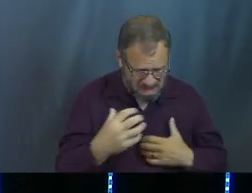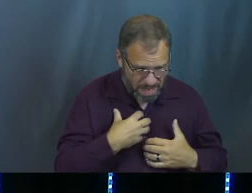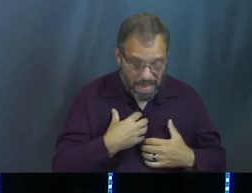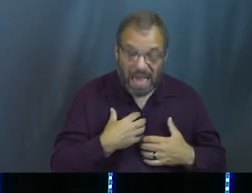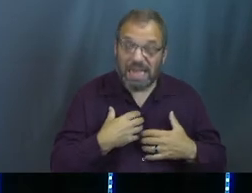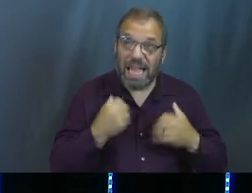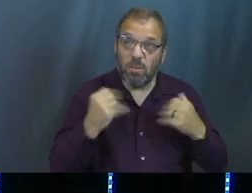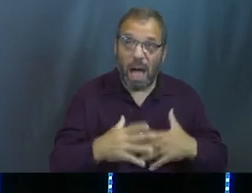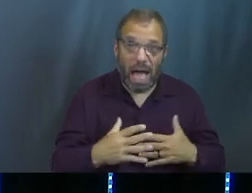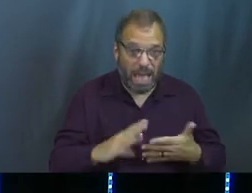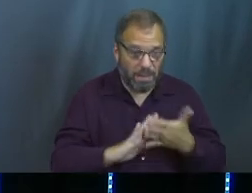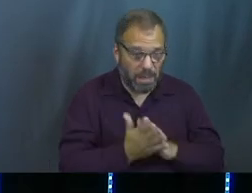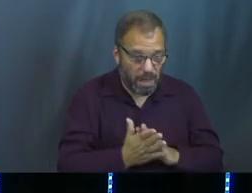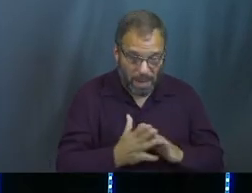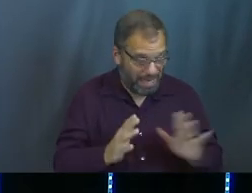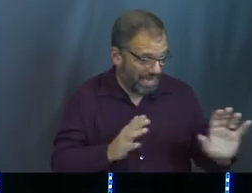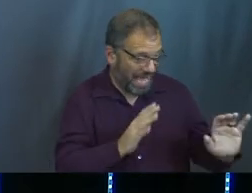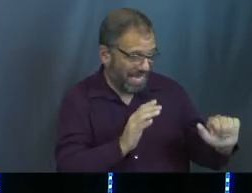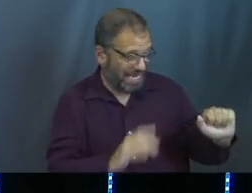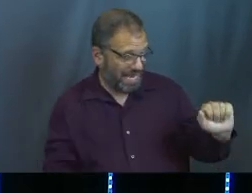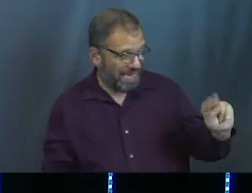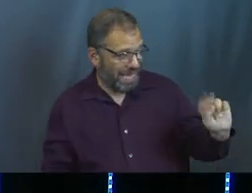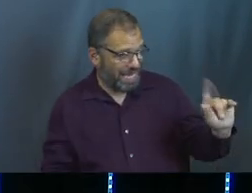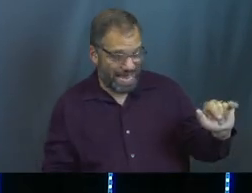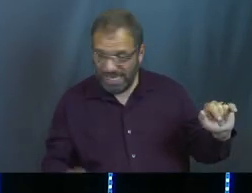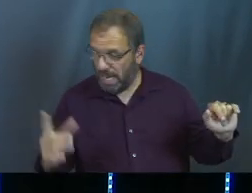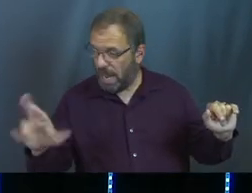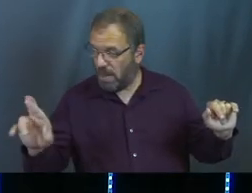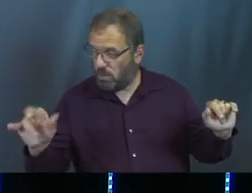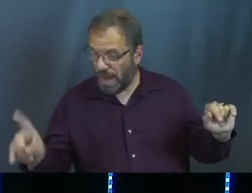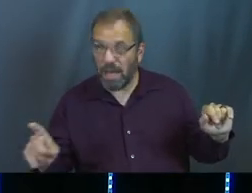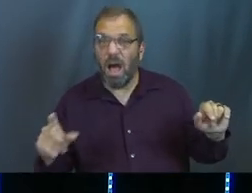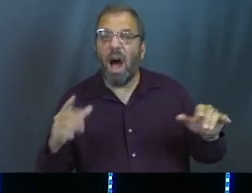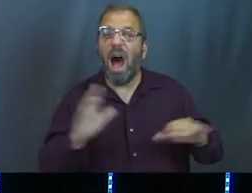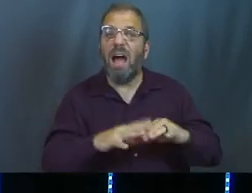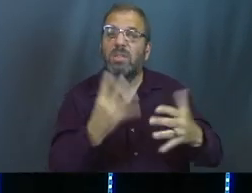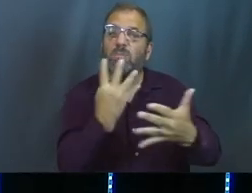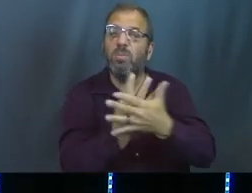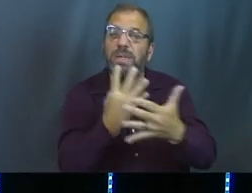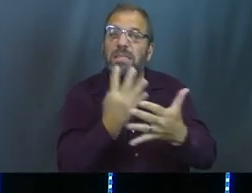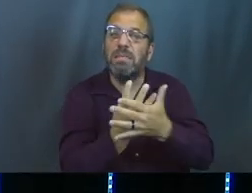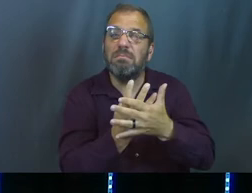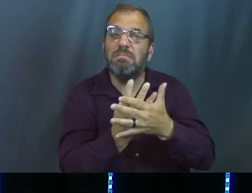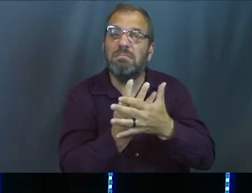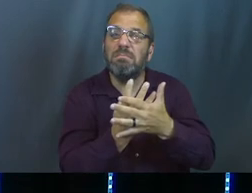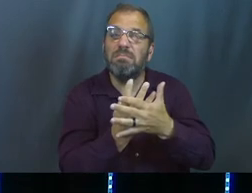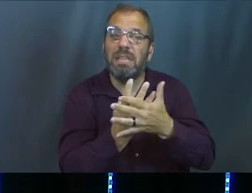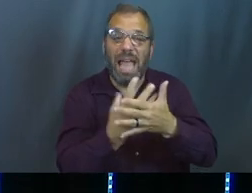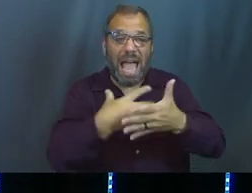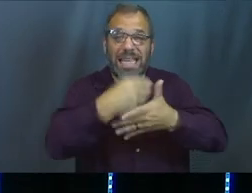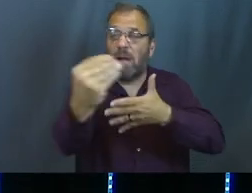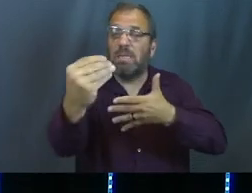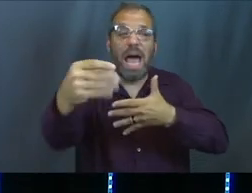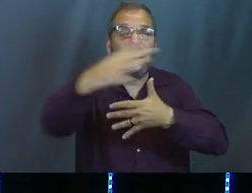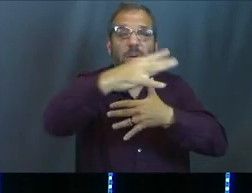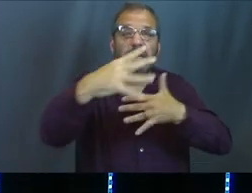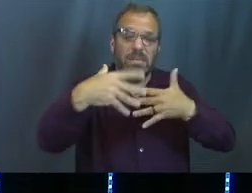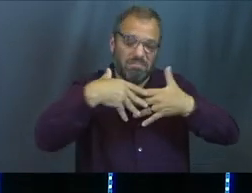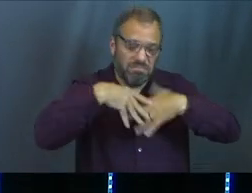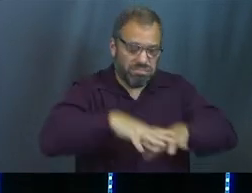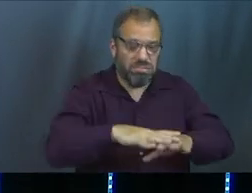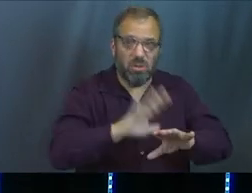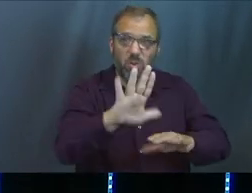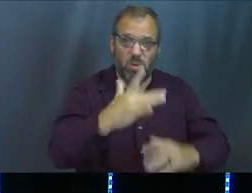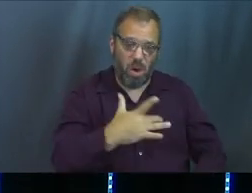what causes us to get into that place like Andy and Red were talking about, where they institutionalize and the outside circumstance bleeds in